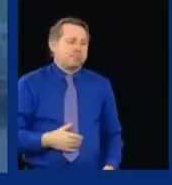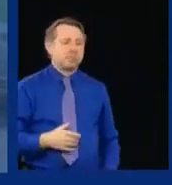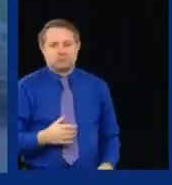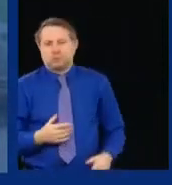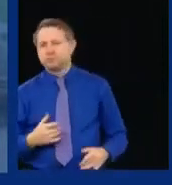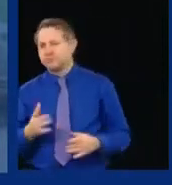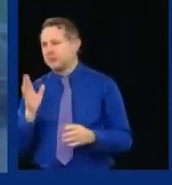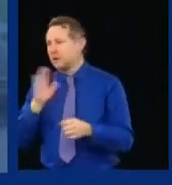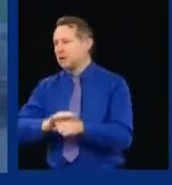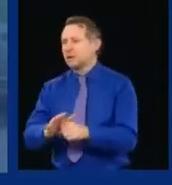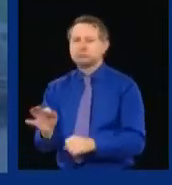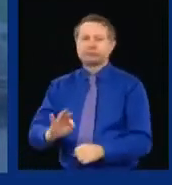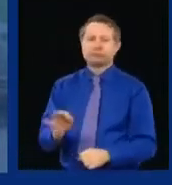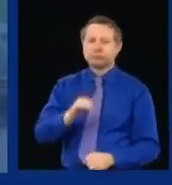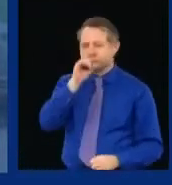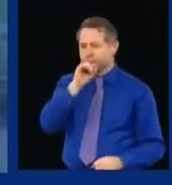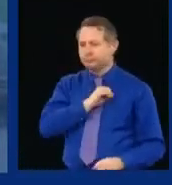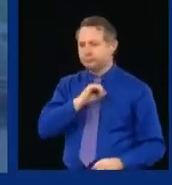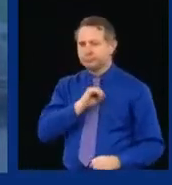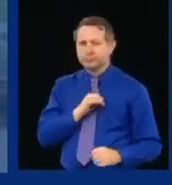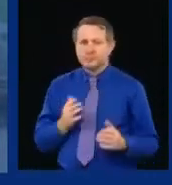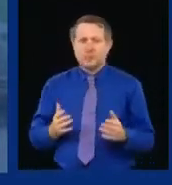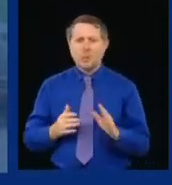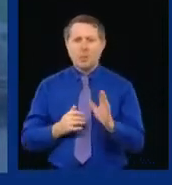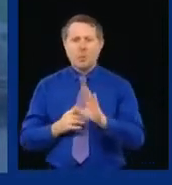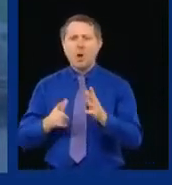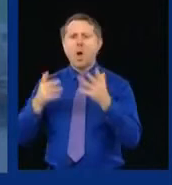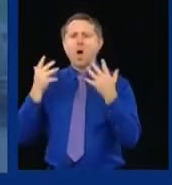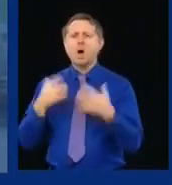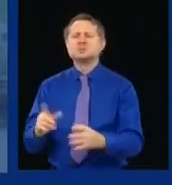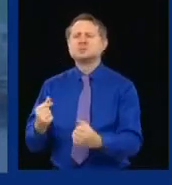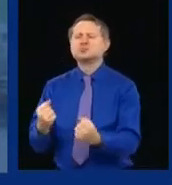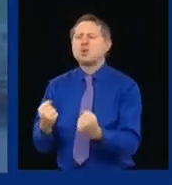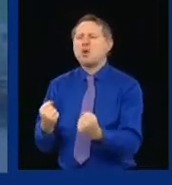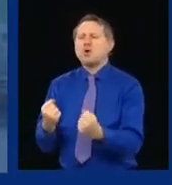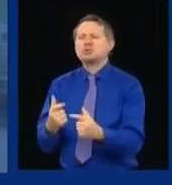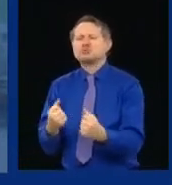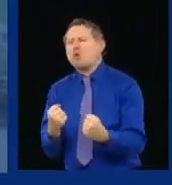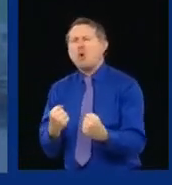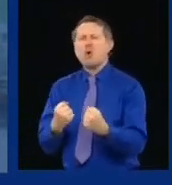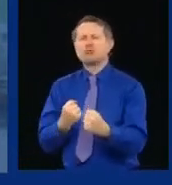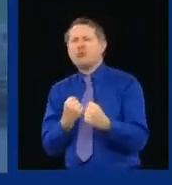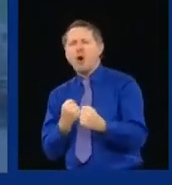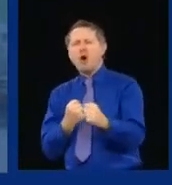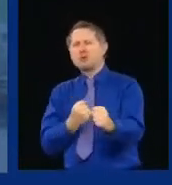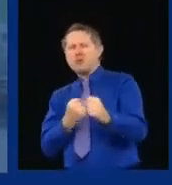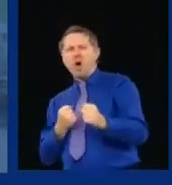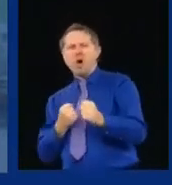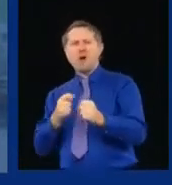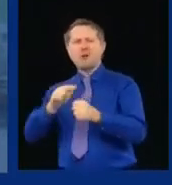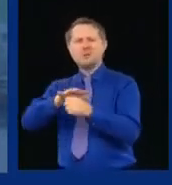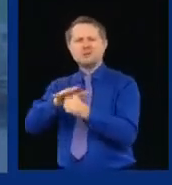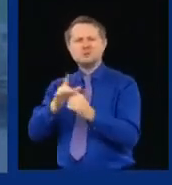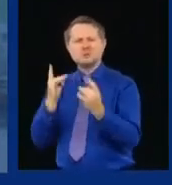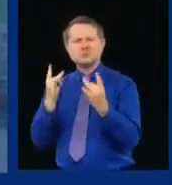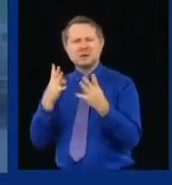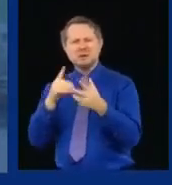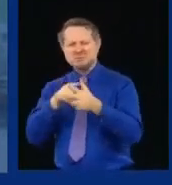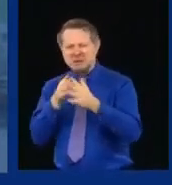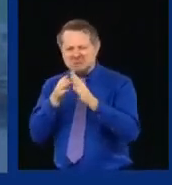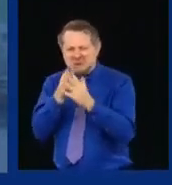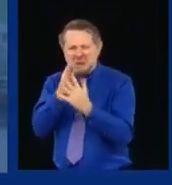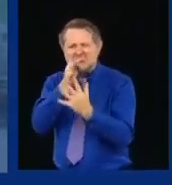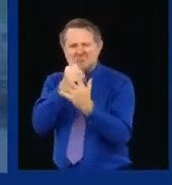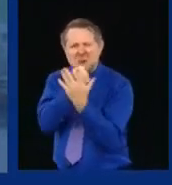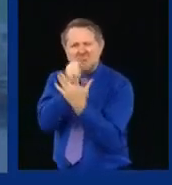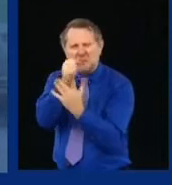at every turn, and it has surprised us at every turn. Don't take it lightly.